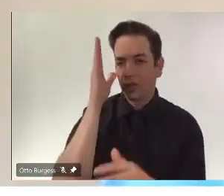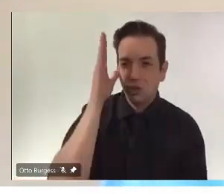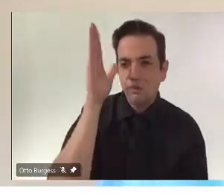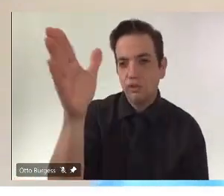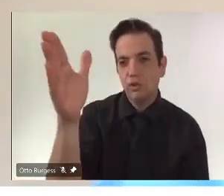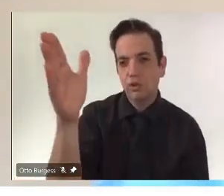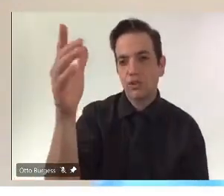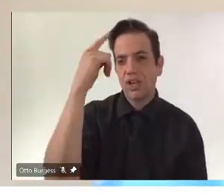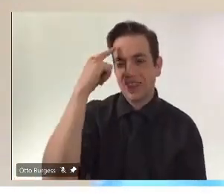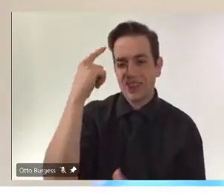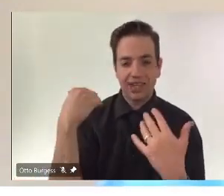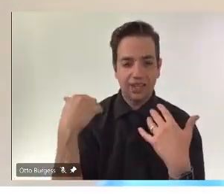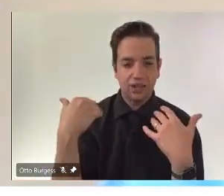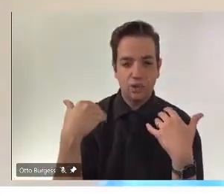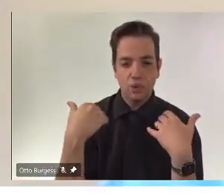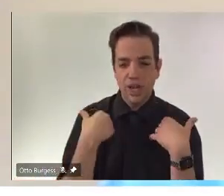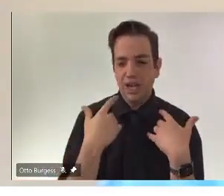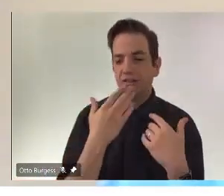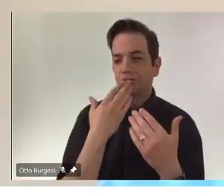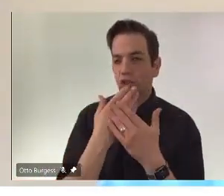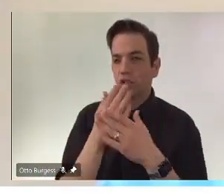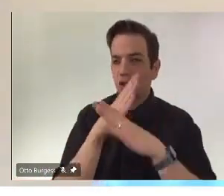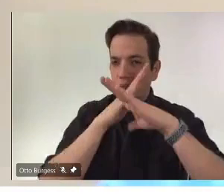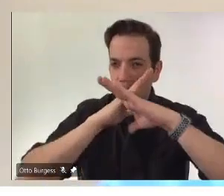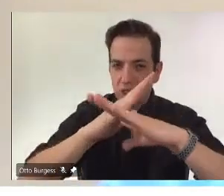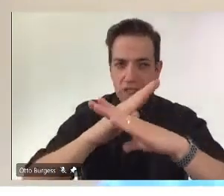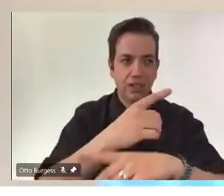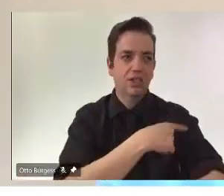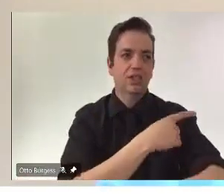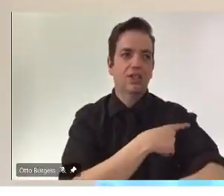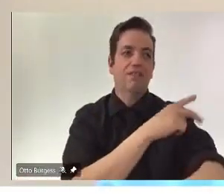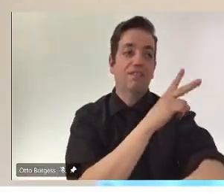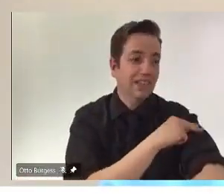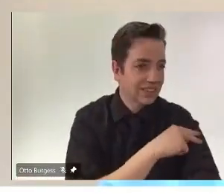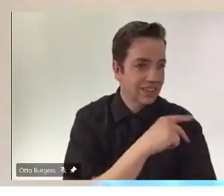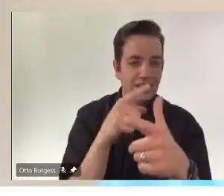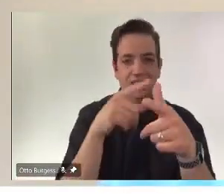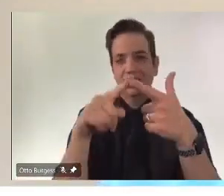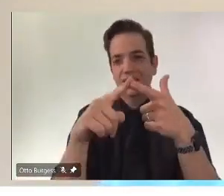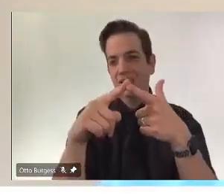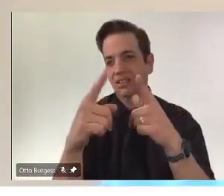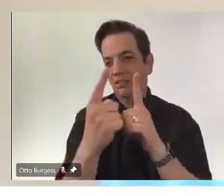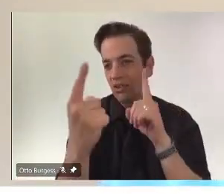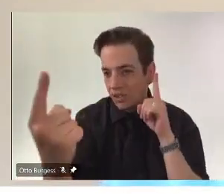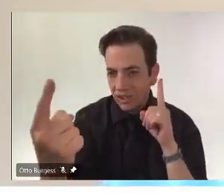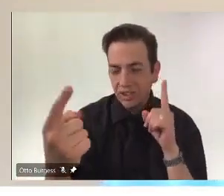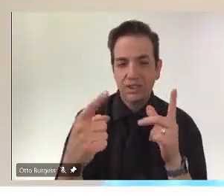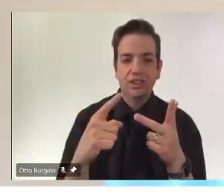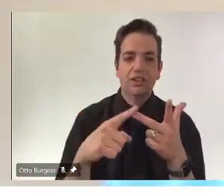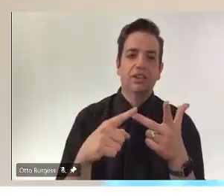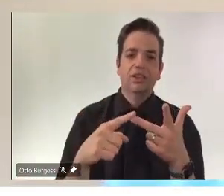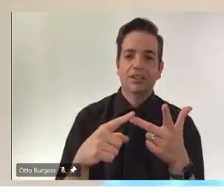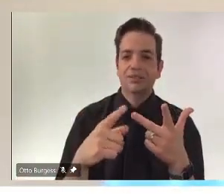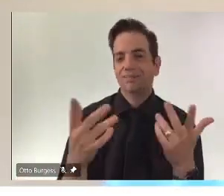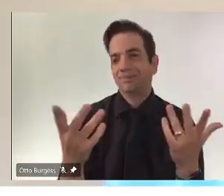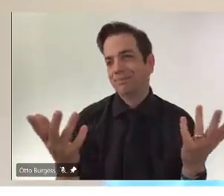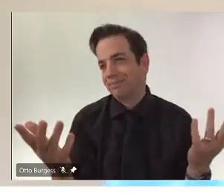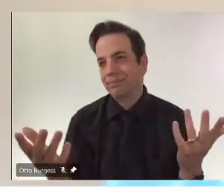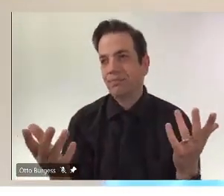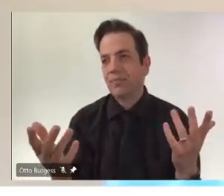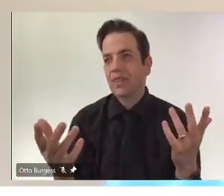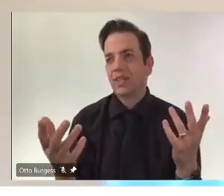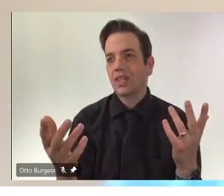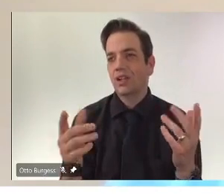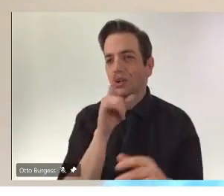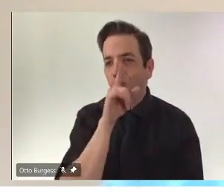protection, including vaccines, but the higher our overall vaccination rates are, the lower our overall community transmission